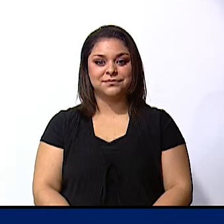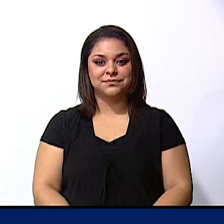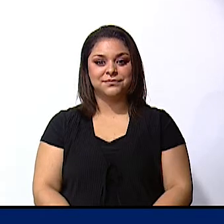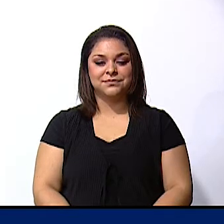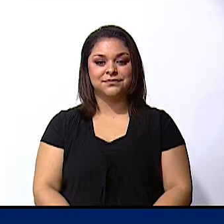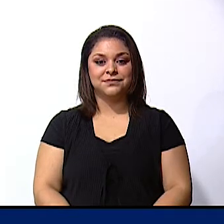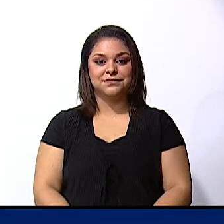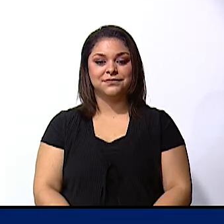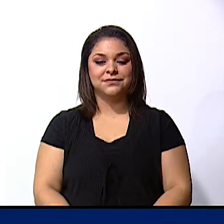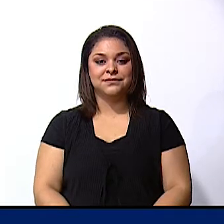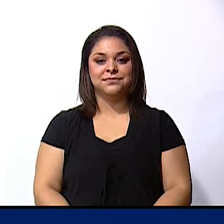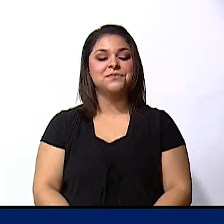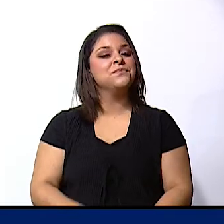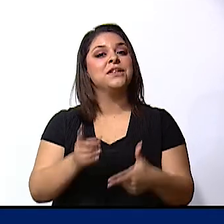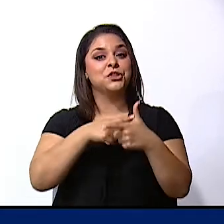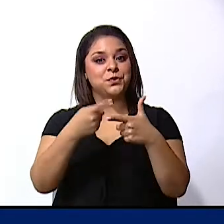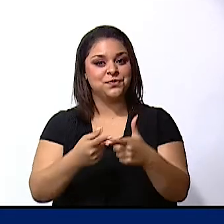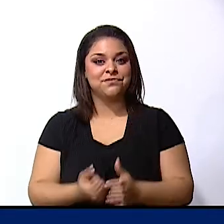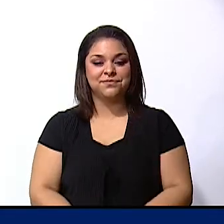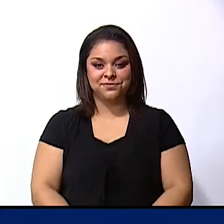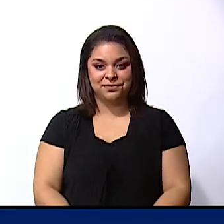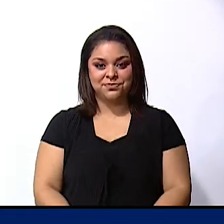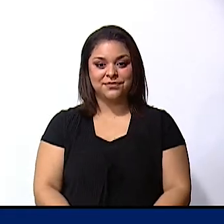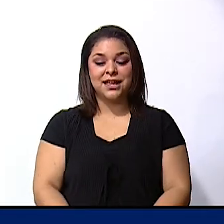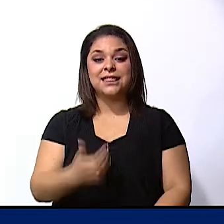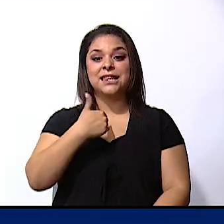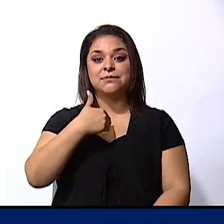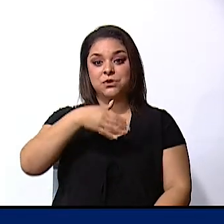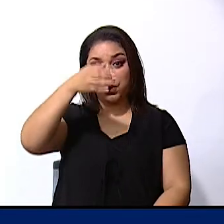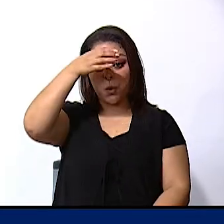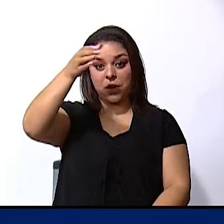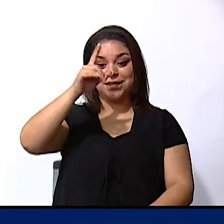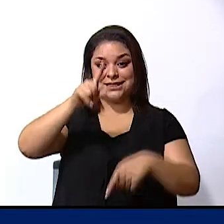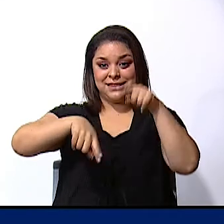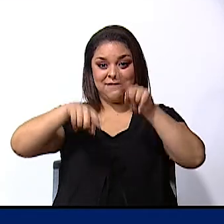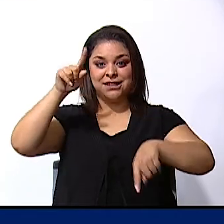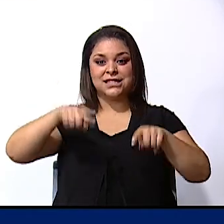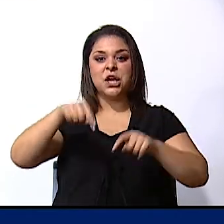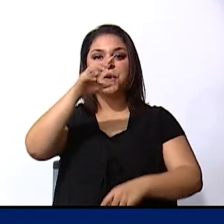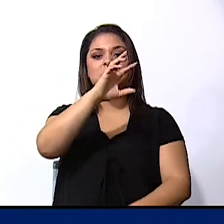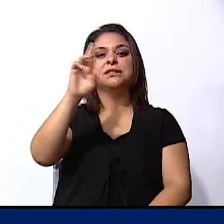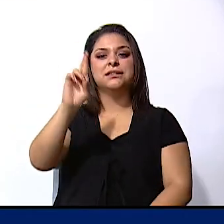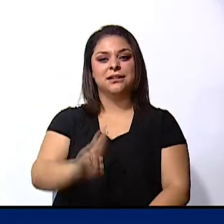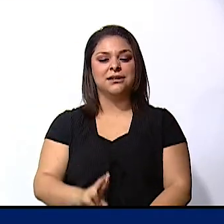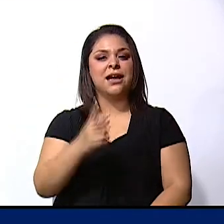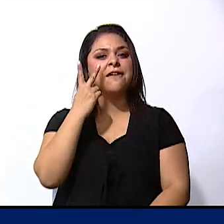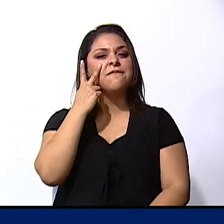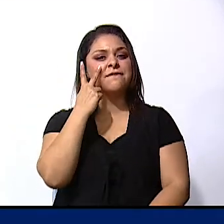so we have the cultural diversity in costa rica let's see